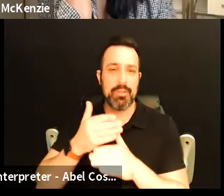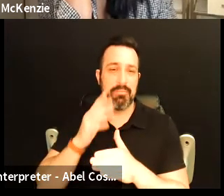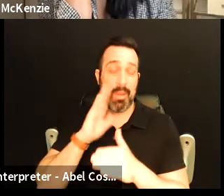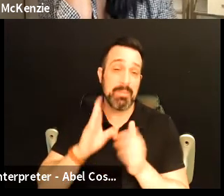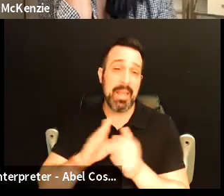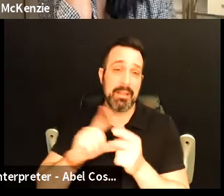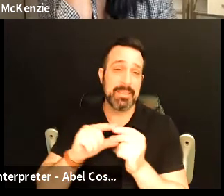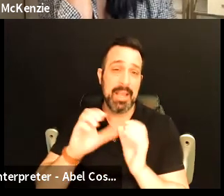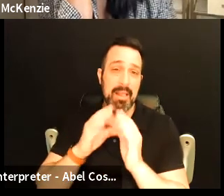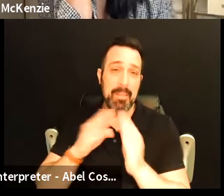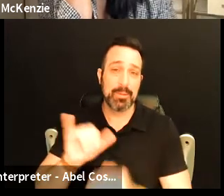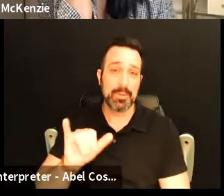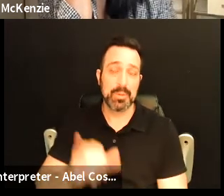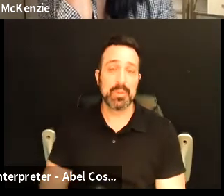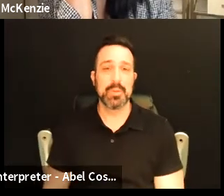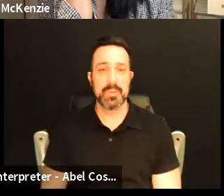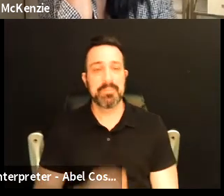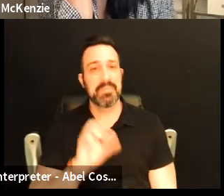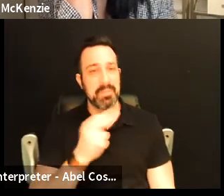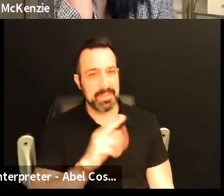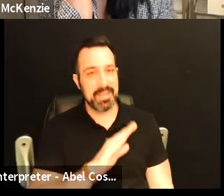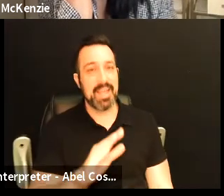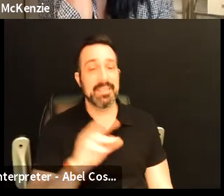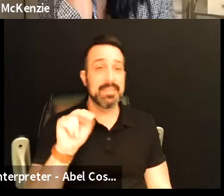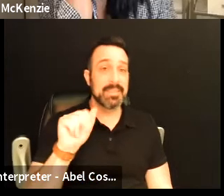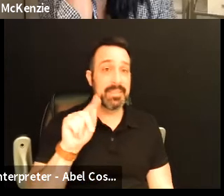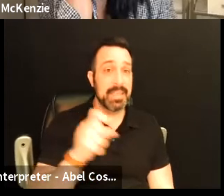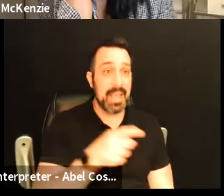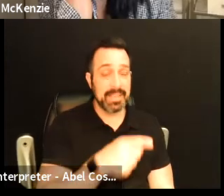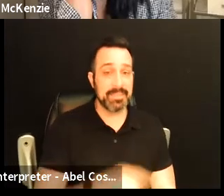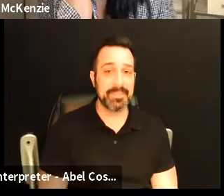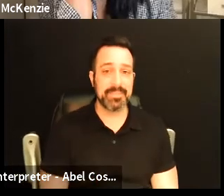clubhouse as well oh nice uh nate what about you